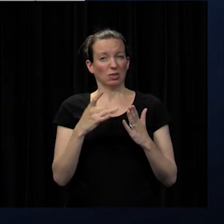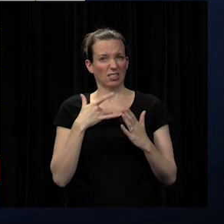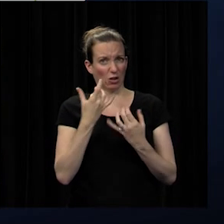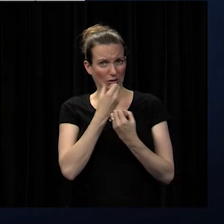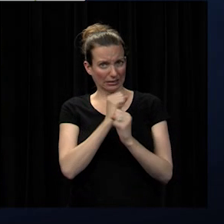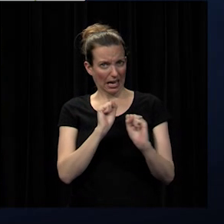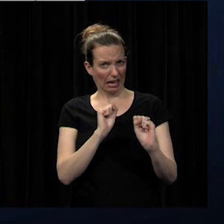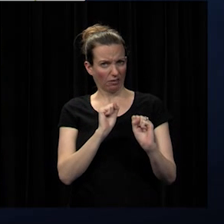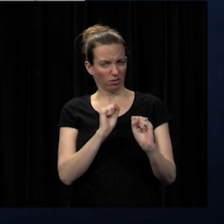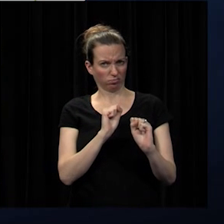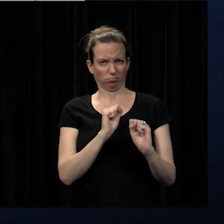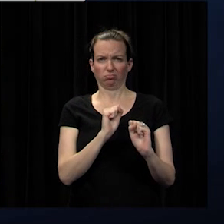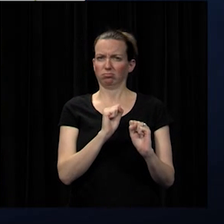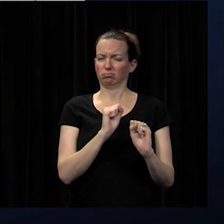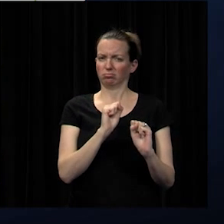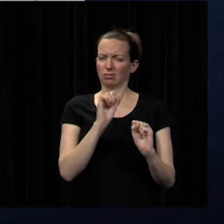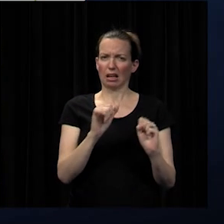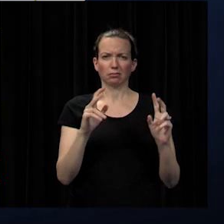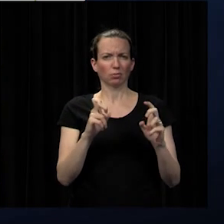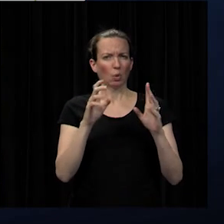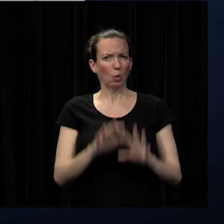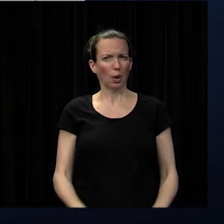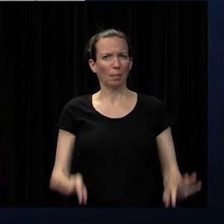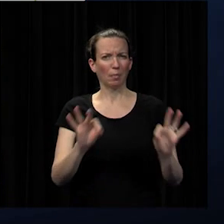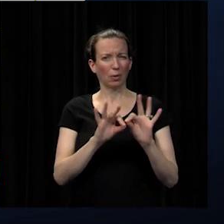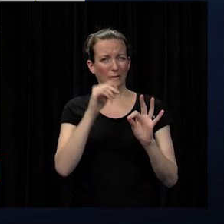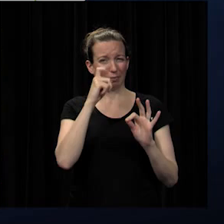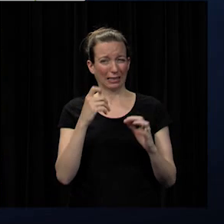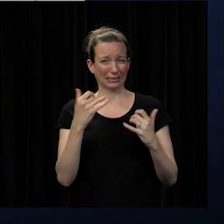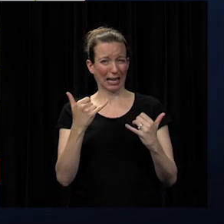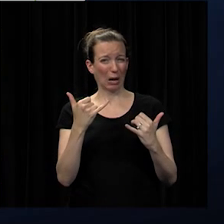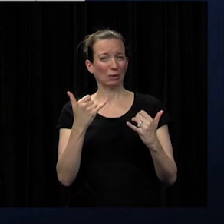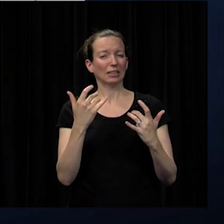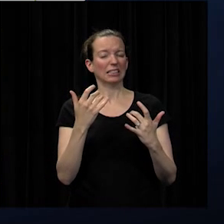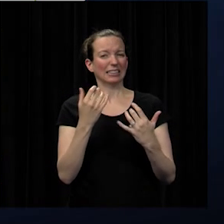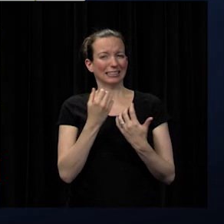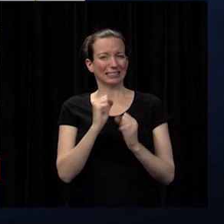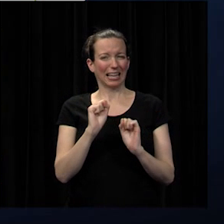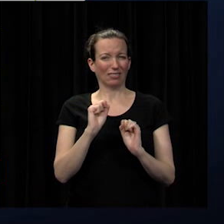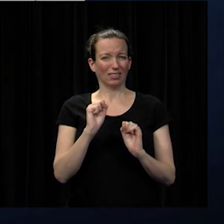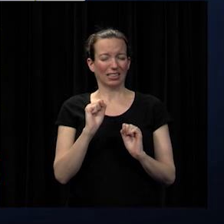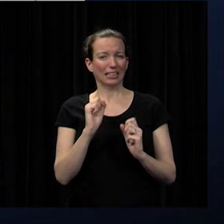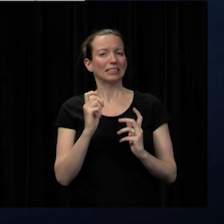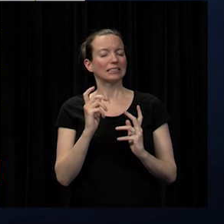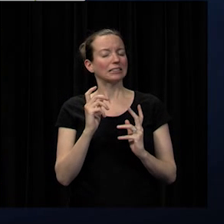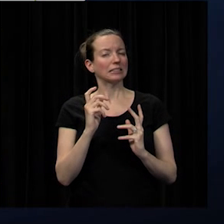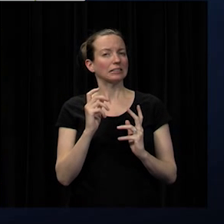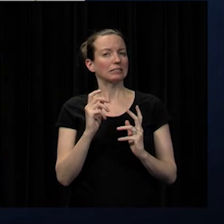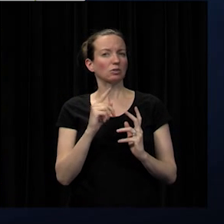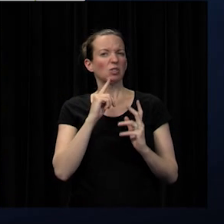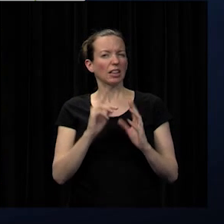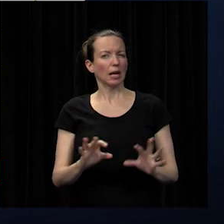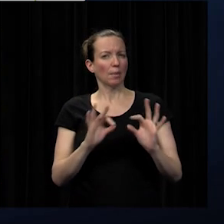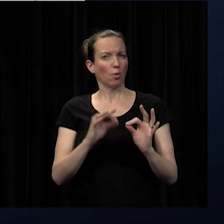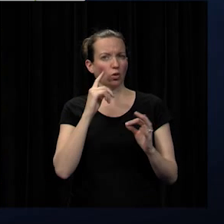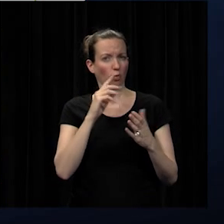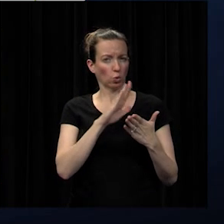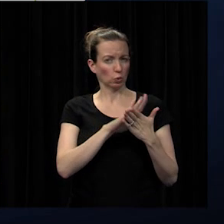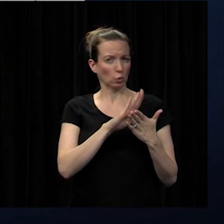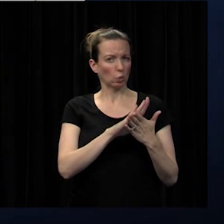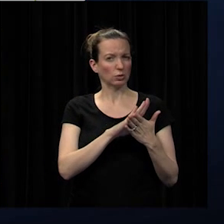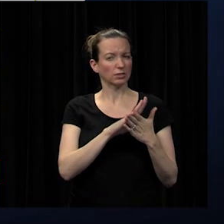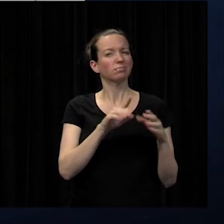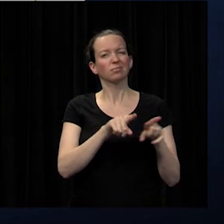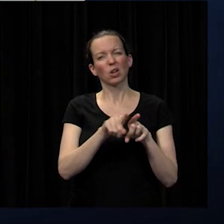hallmark in our day and age where sometimes safety is such an important factor for schools as well as other